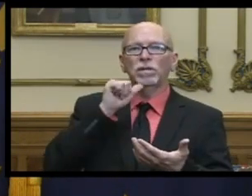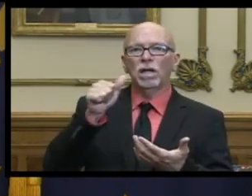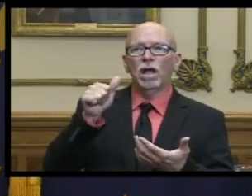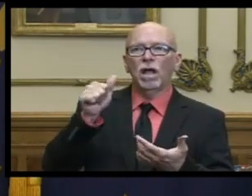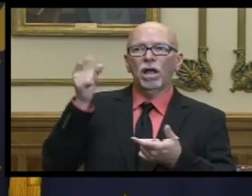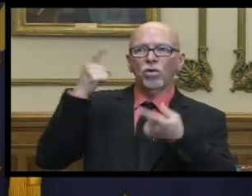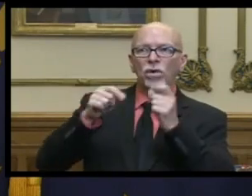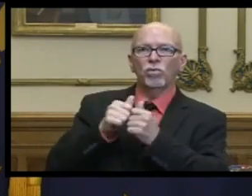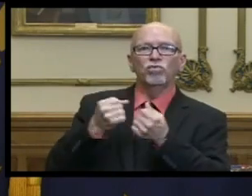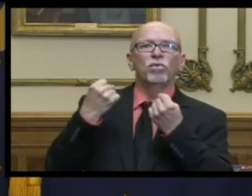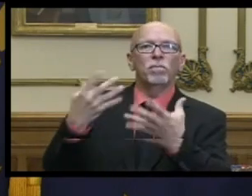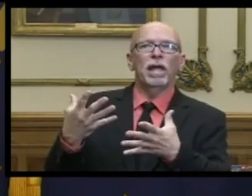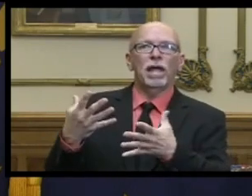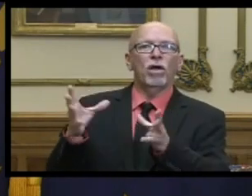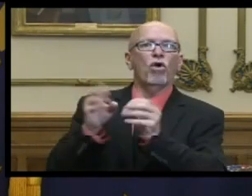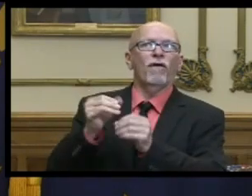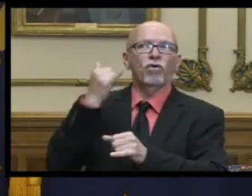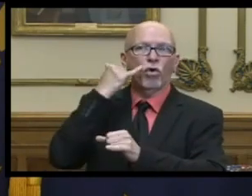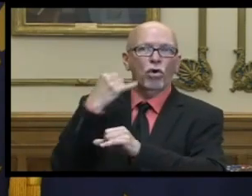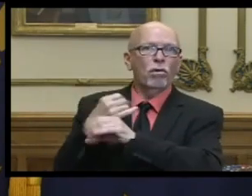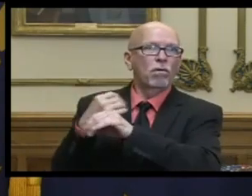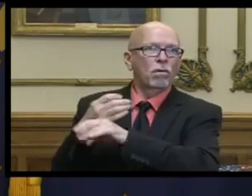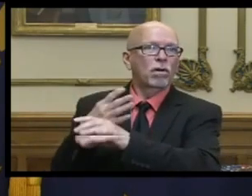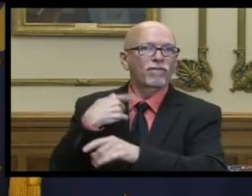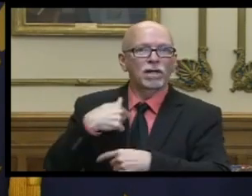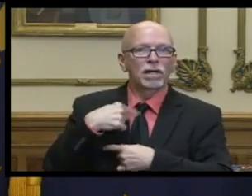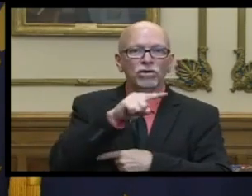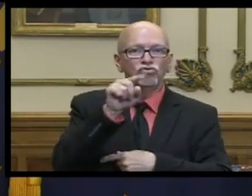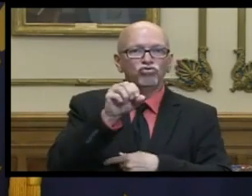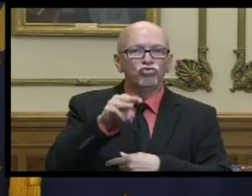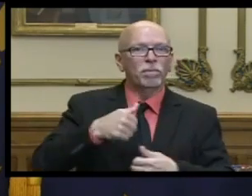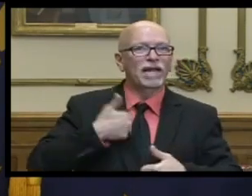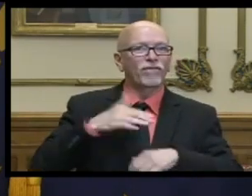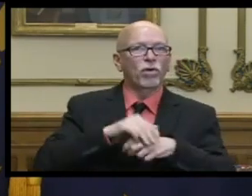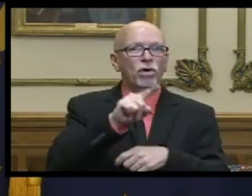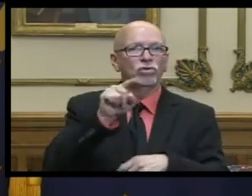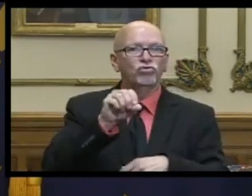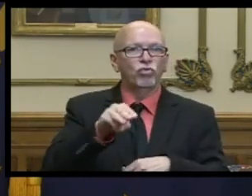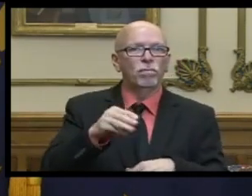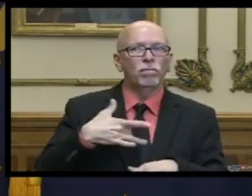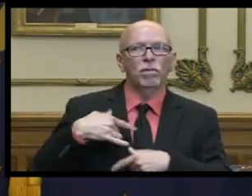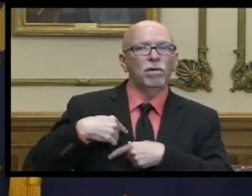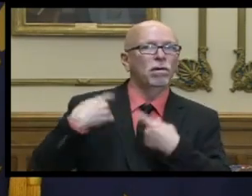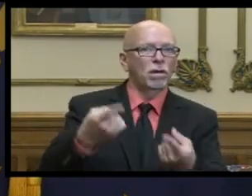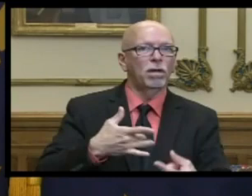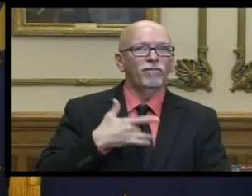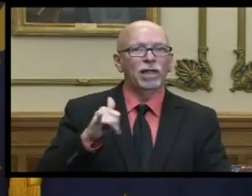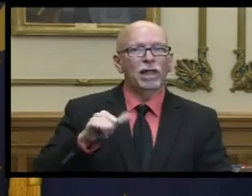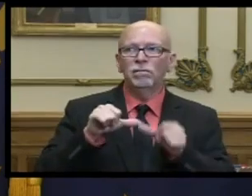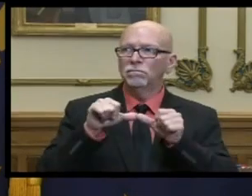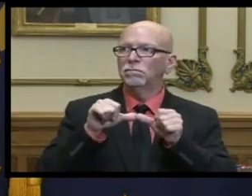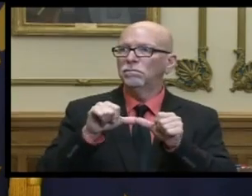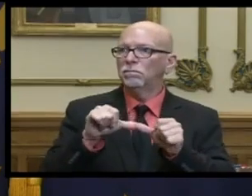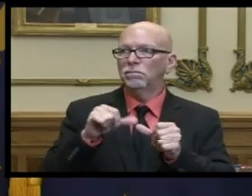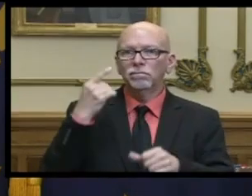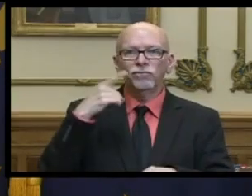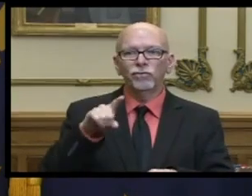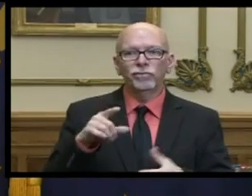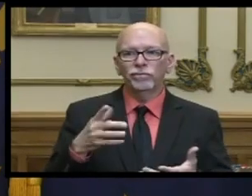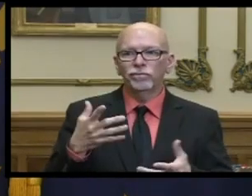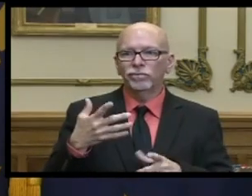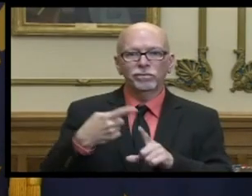many conference calls um i feel like i've been zooming and on a on a phone um non-stop for for